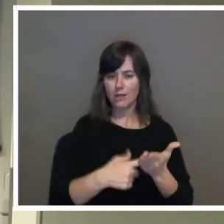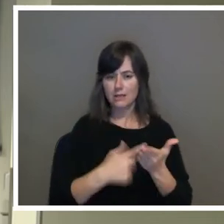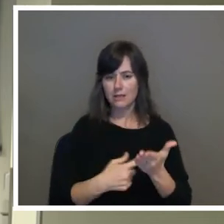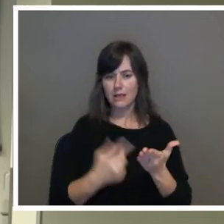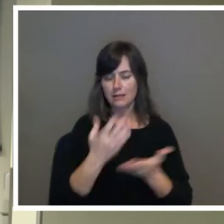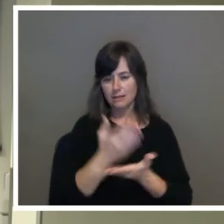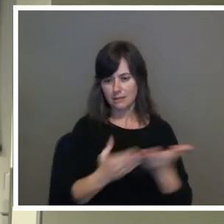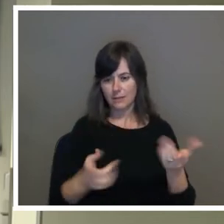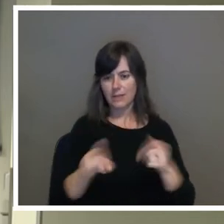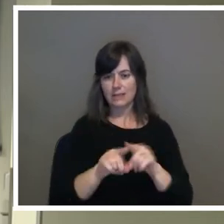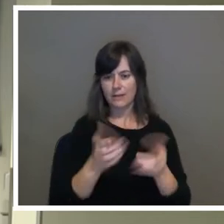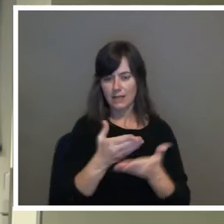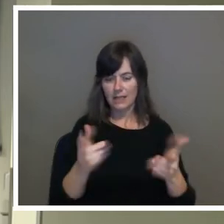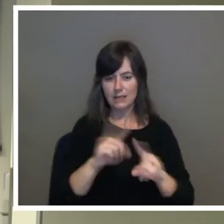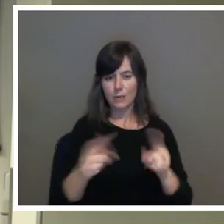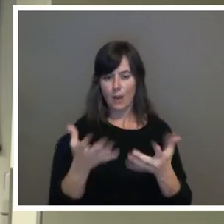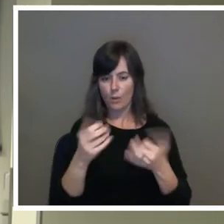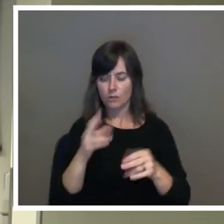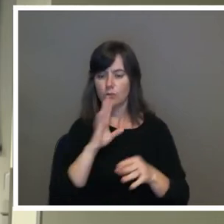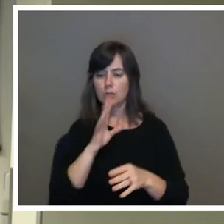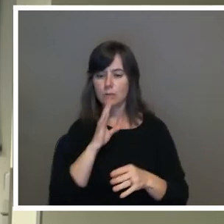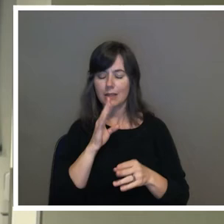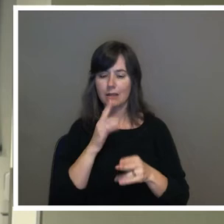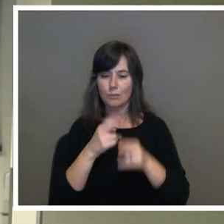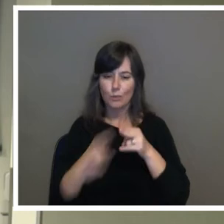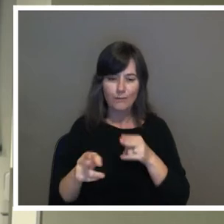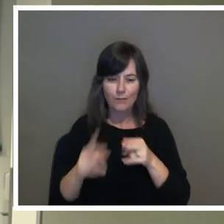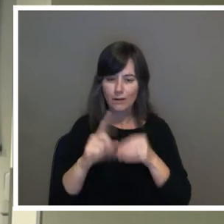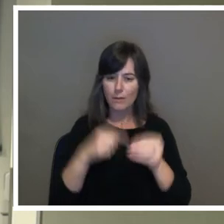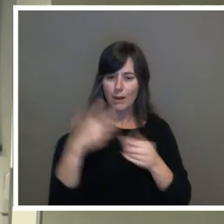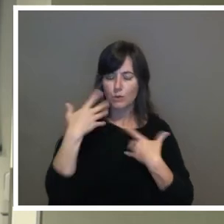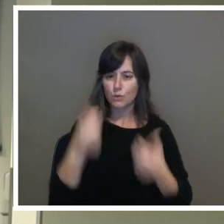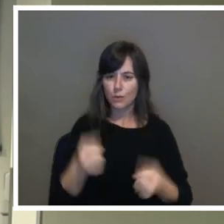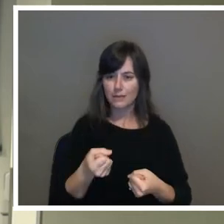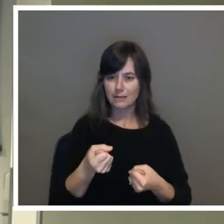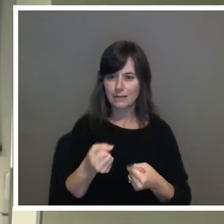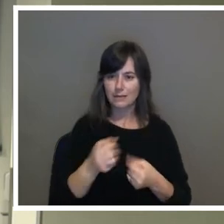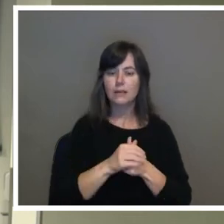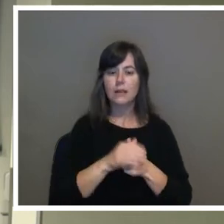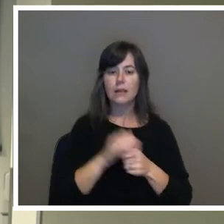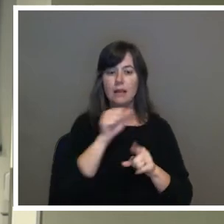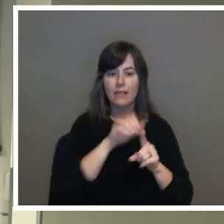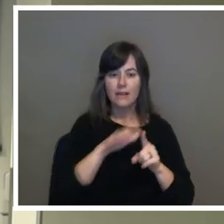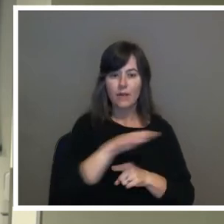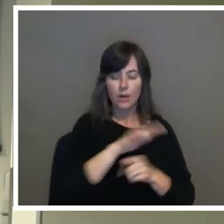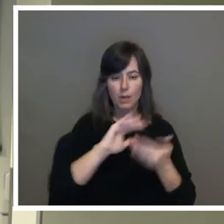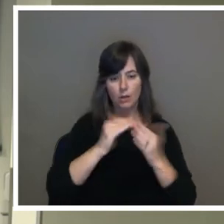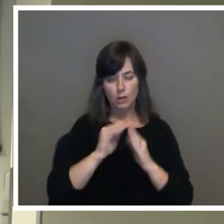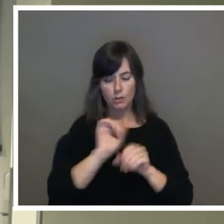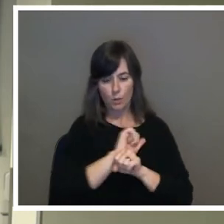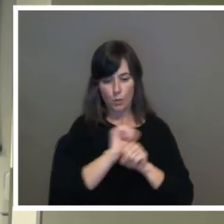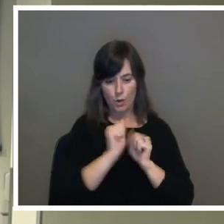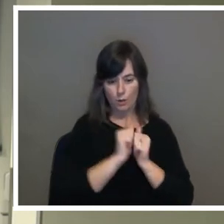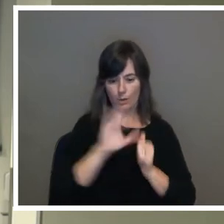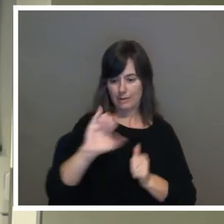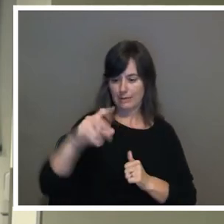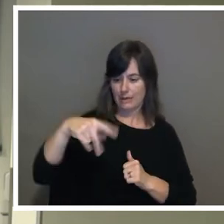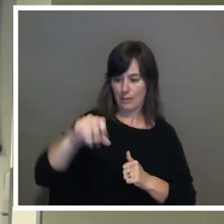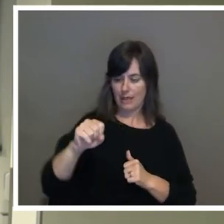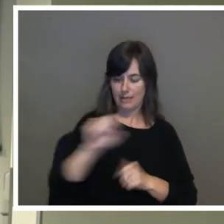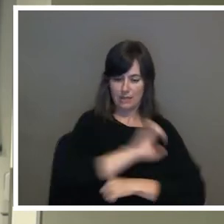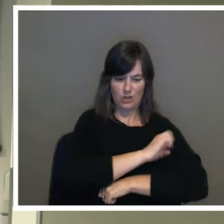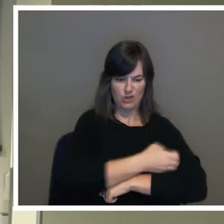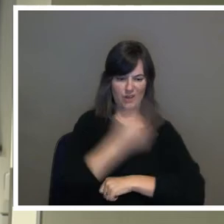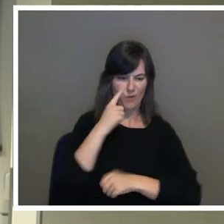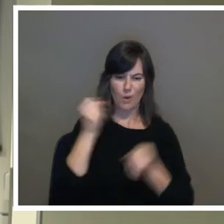I'd like to speak briefly about trust. The environmental community has worked with CPS Energy for years,